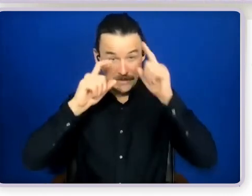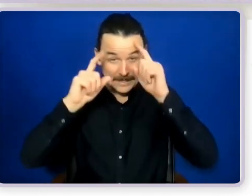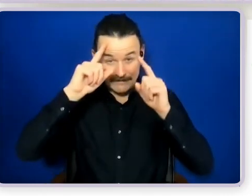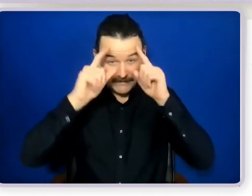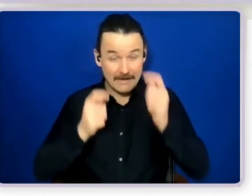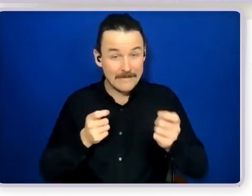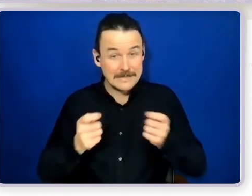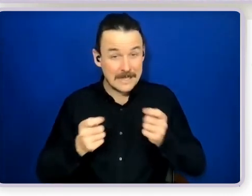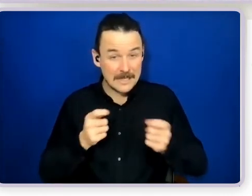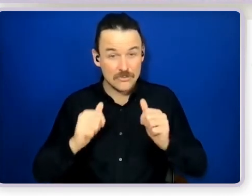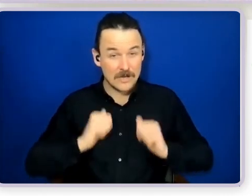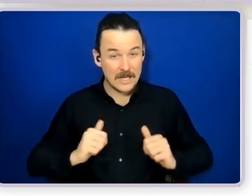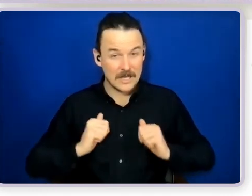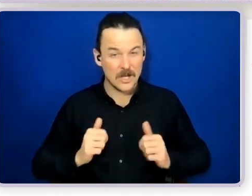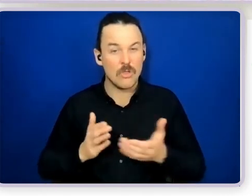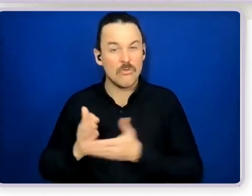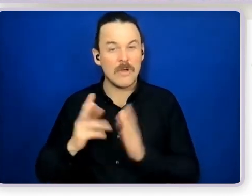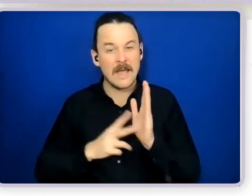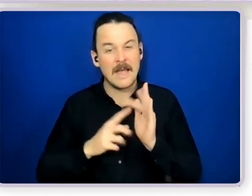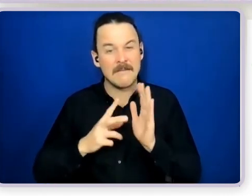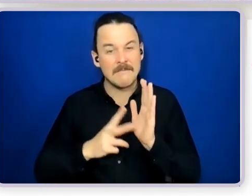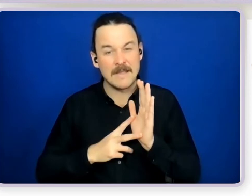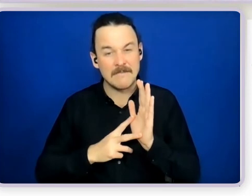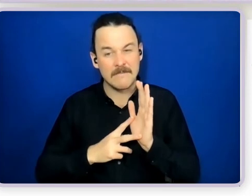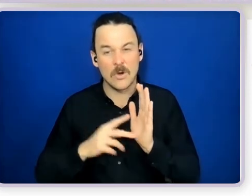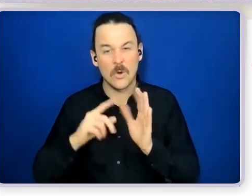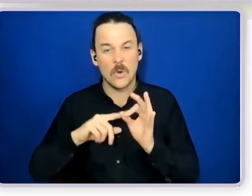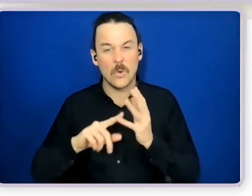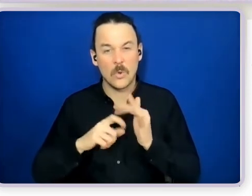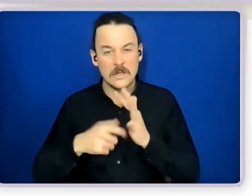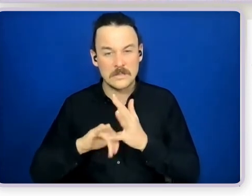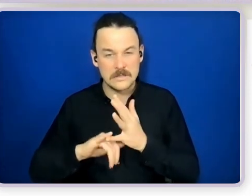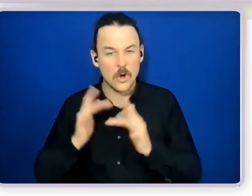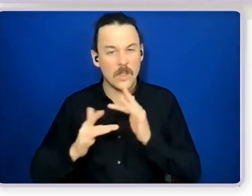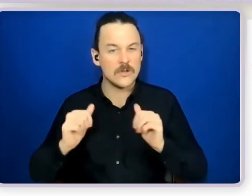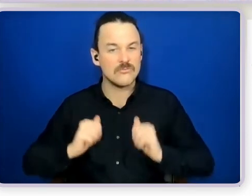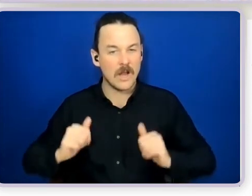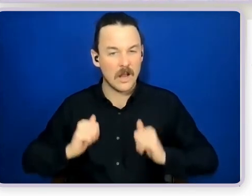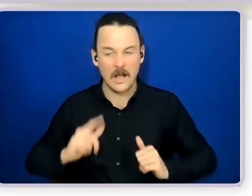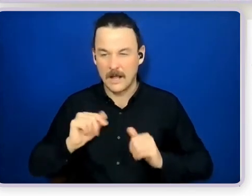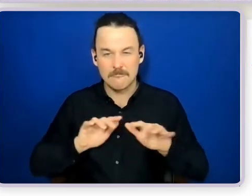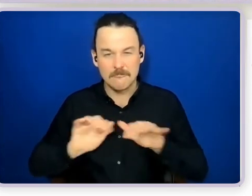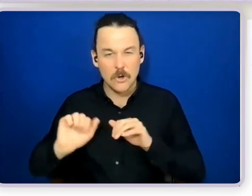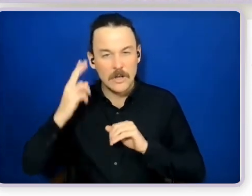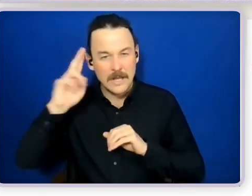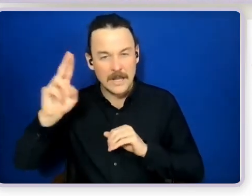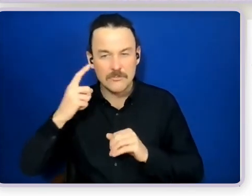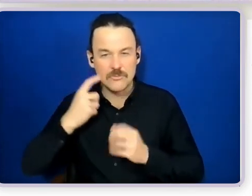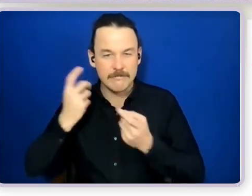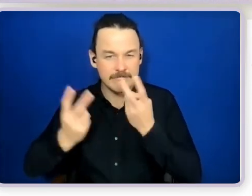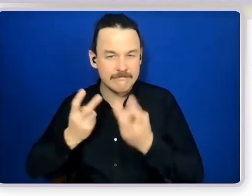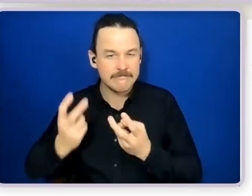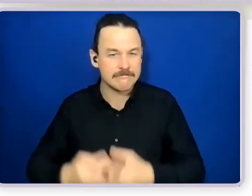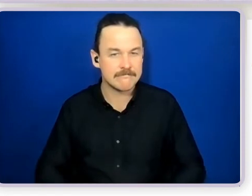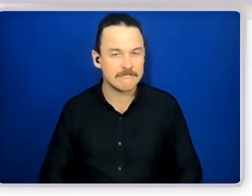Geelong she's a consultant so she does some online work you can look her up as a starting point right thanks